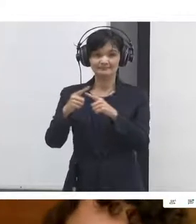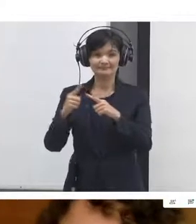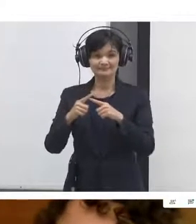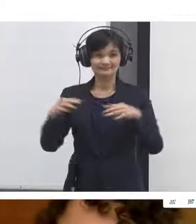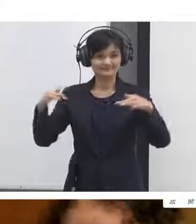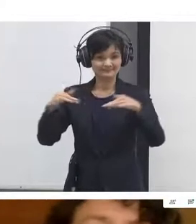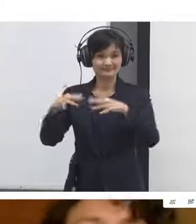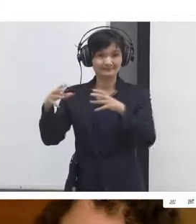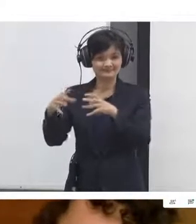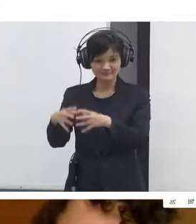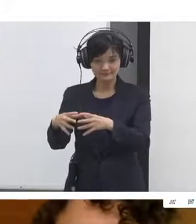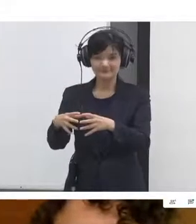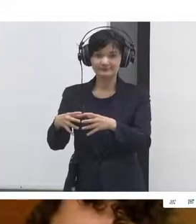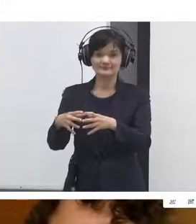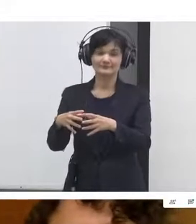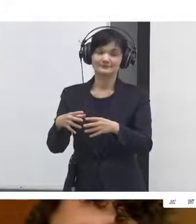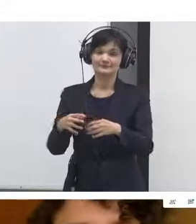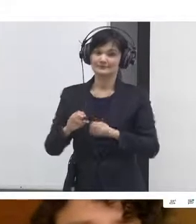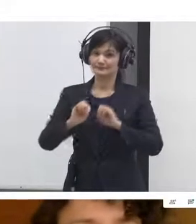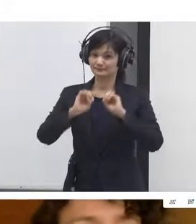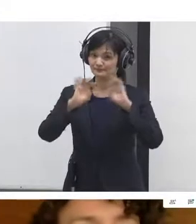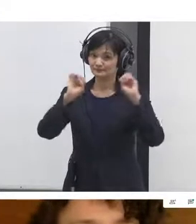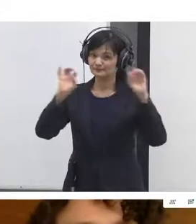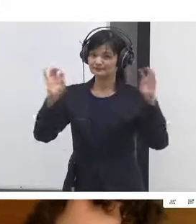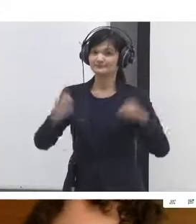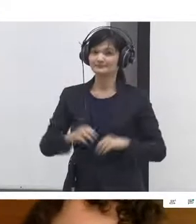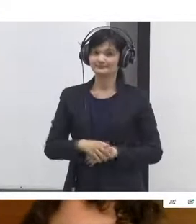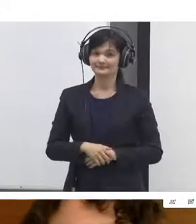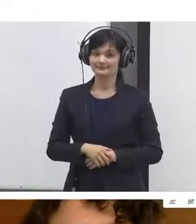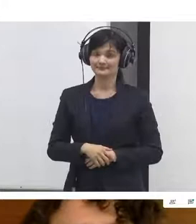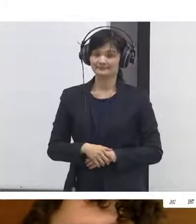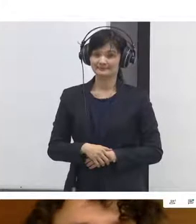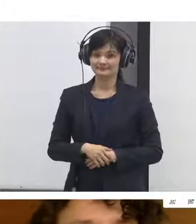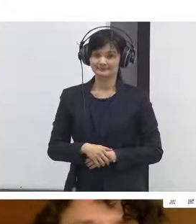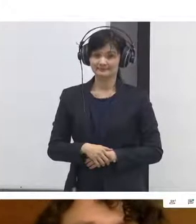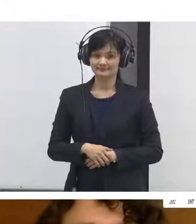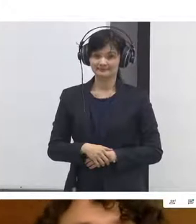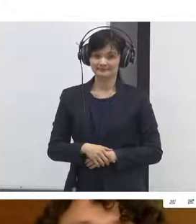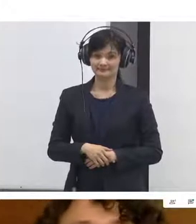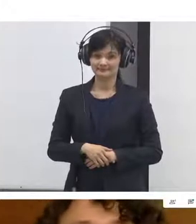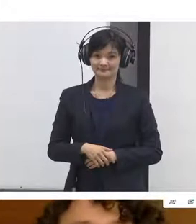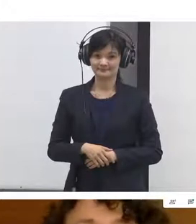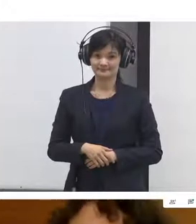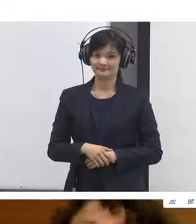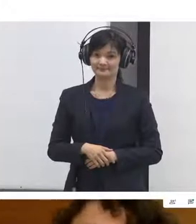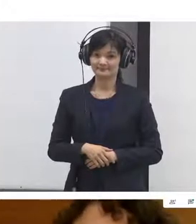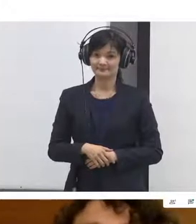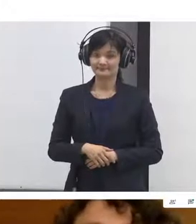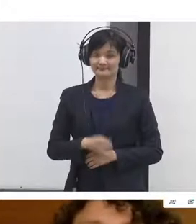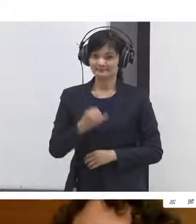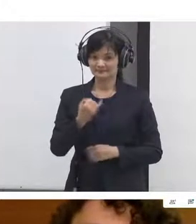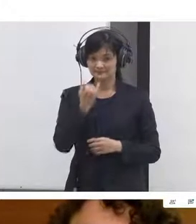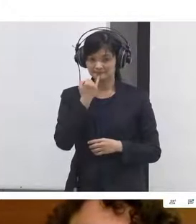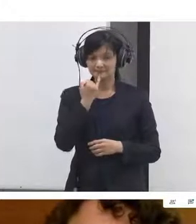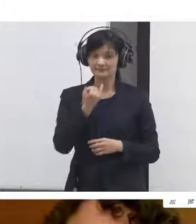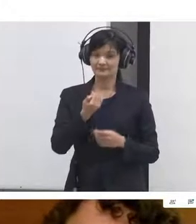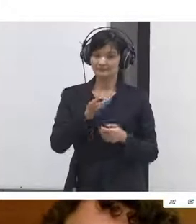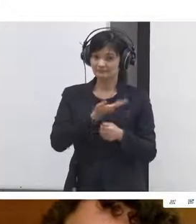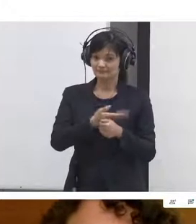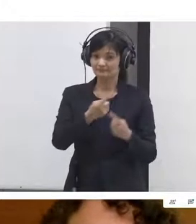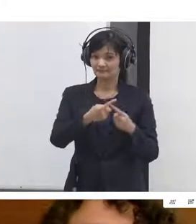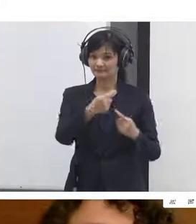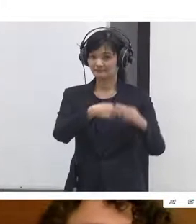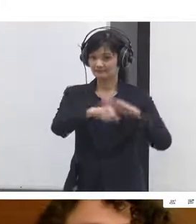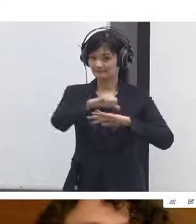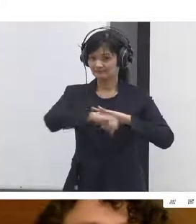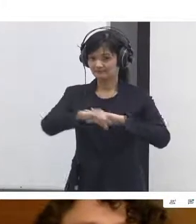perspectives and processing information and helping people actually be in the same conversation with each other